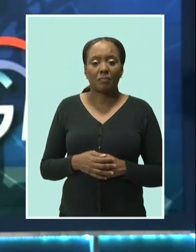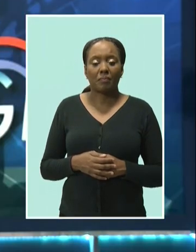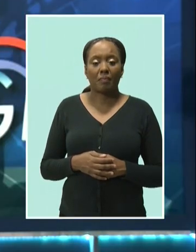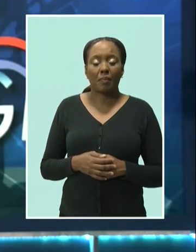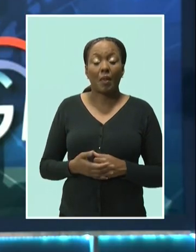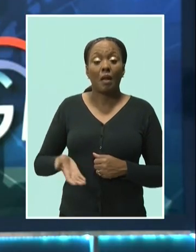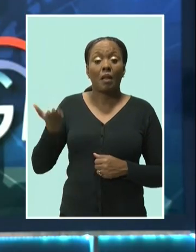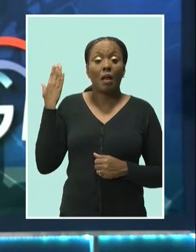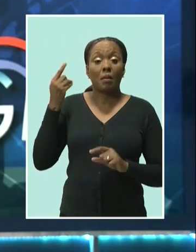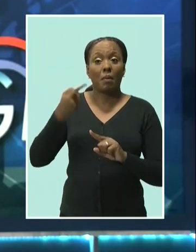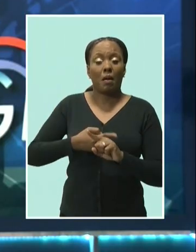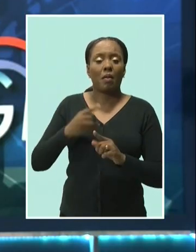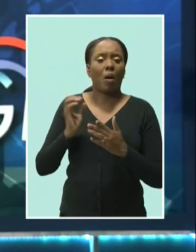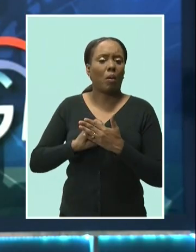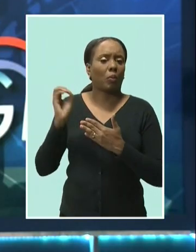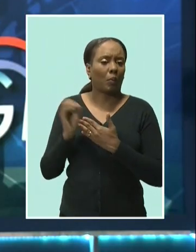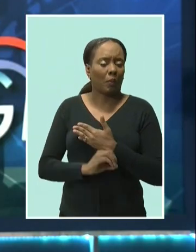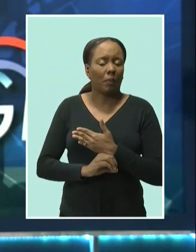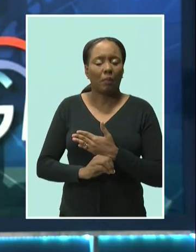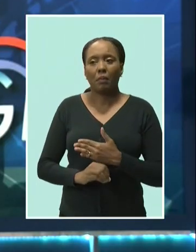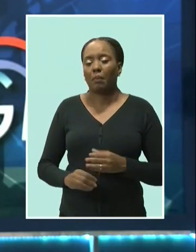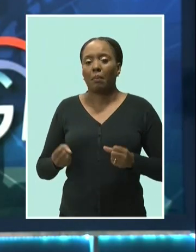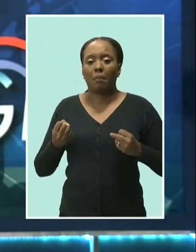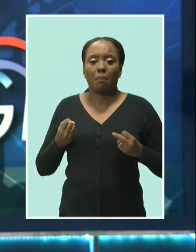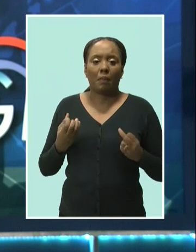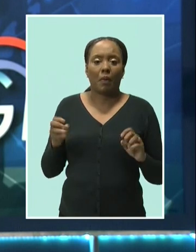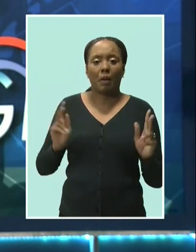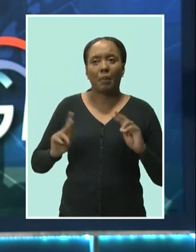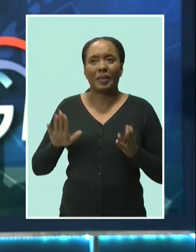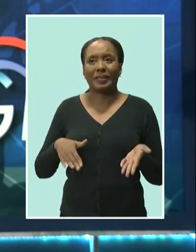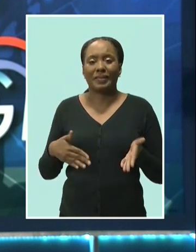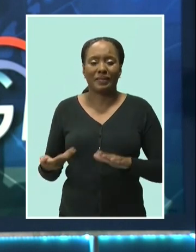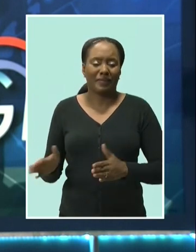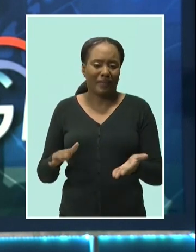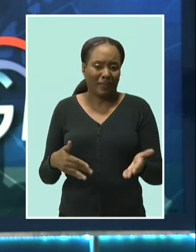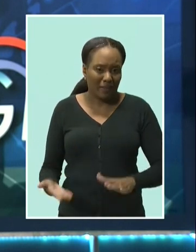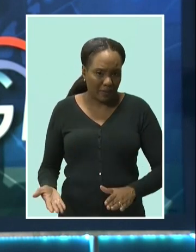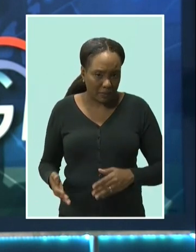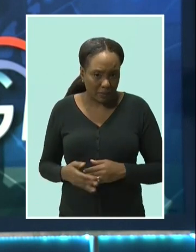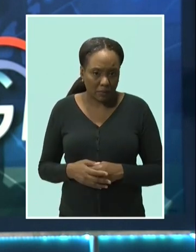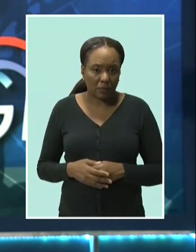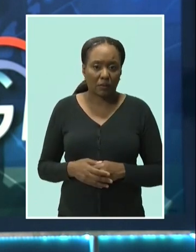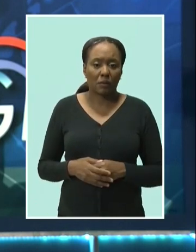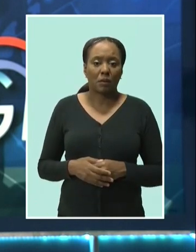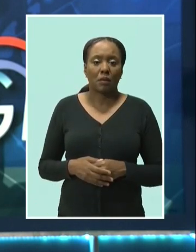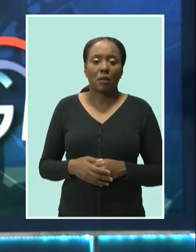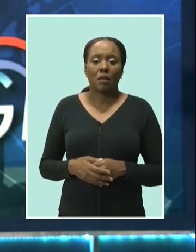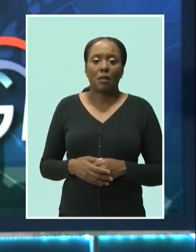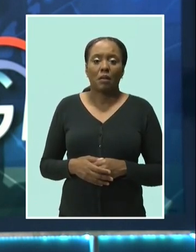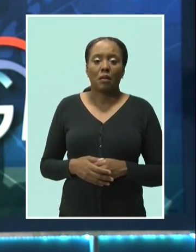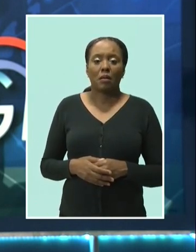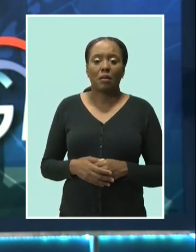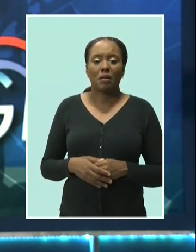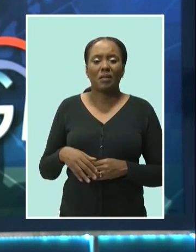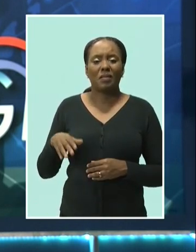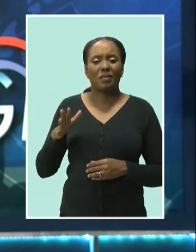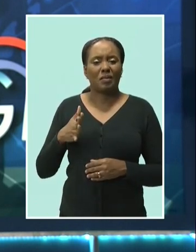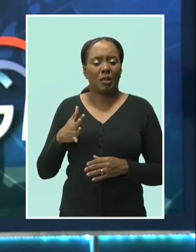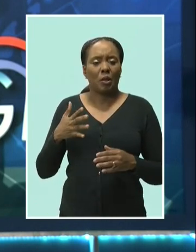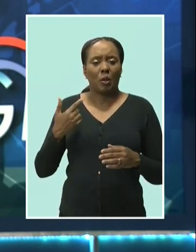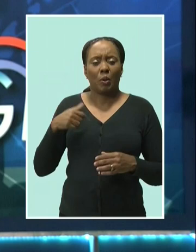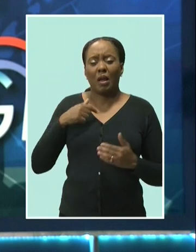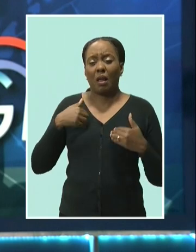Now, with regards to COVID-19, the month of October was a deadly one. Barbados recorded an unprecedented